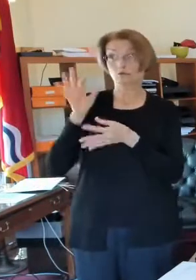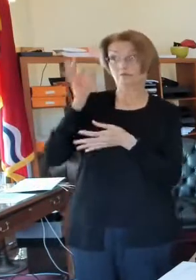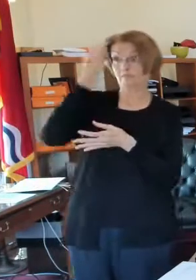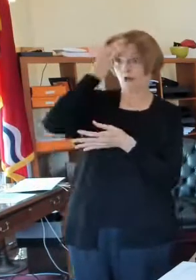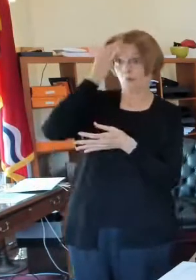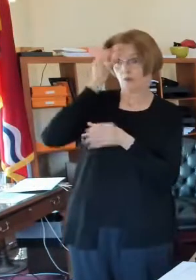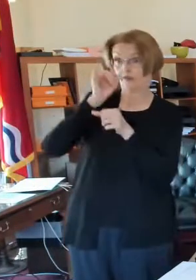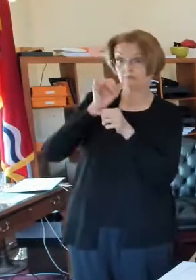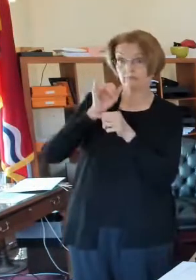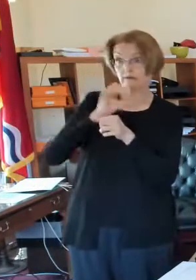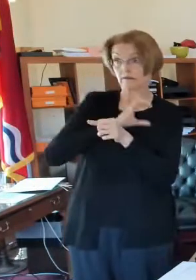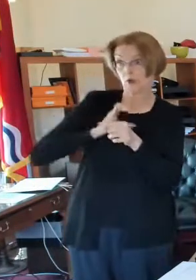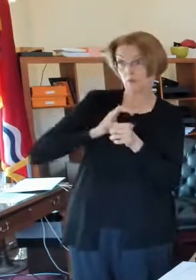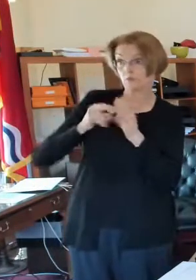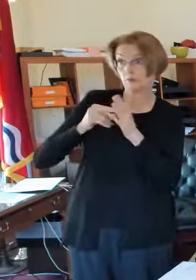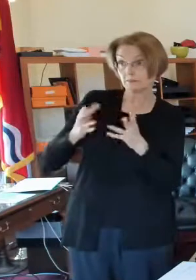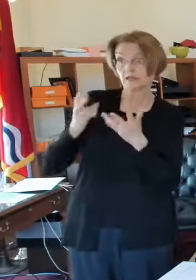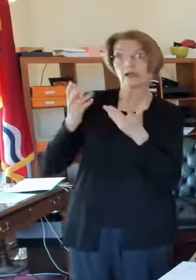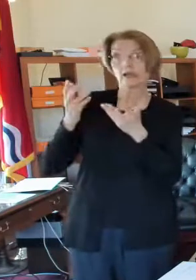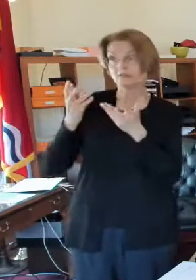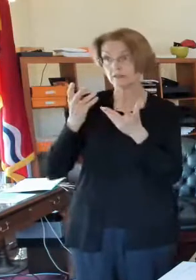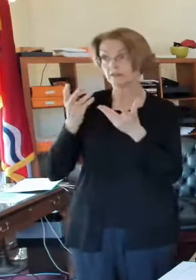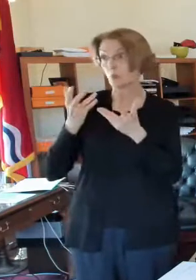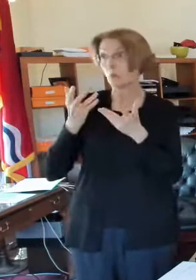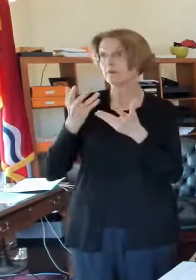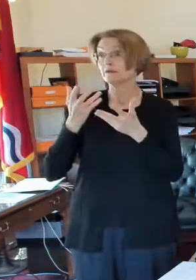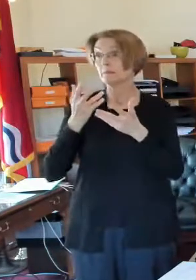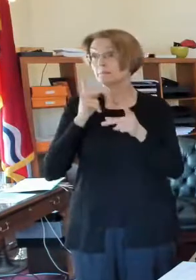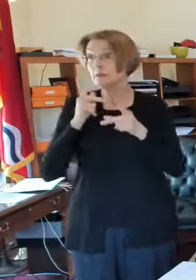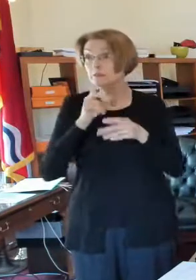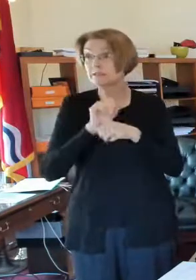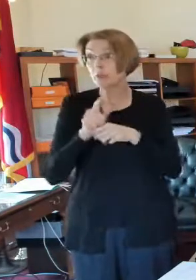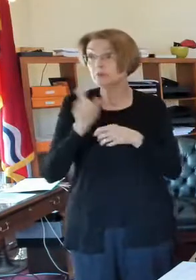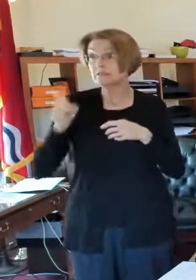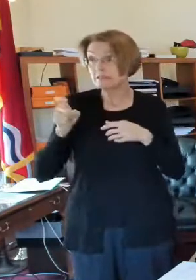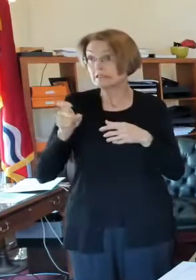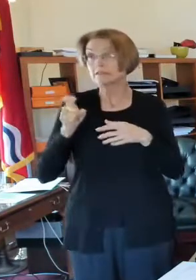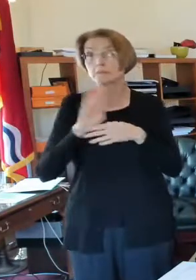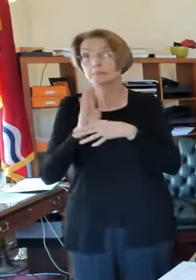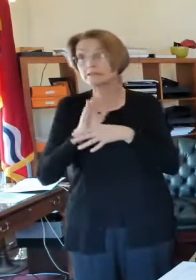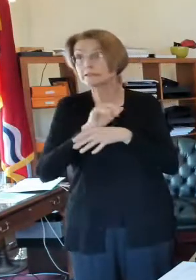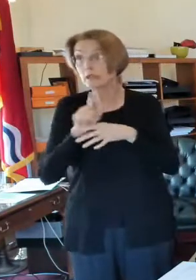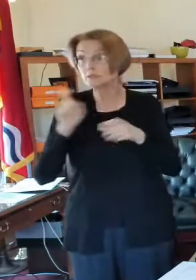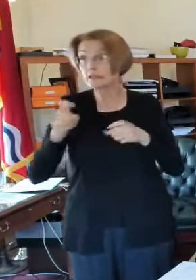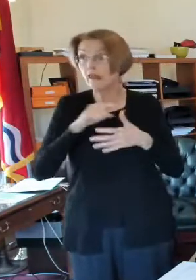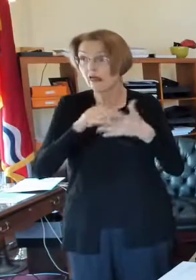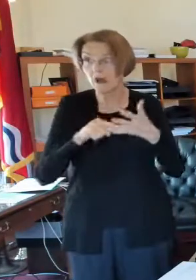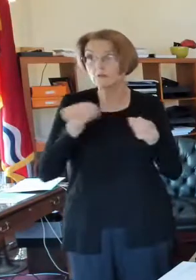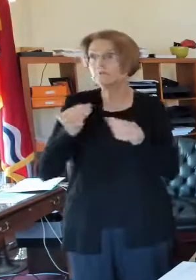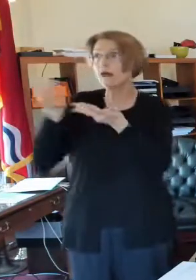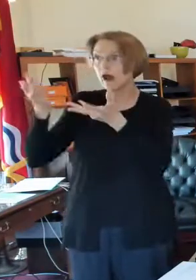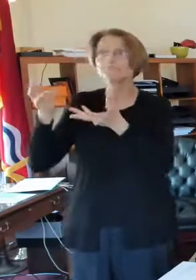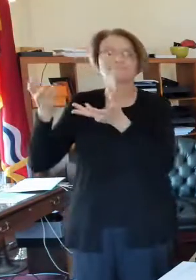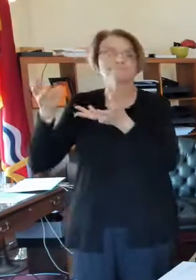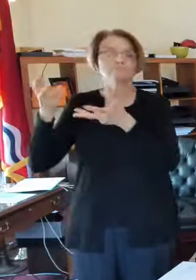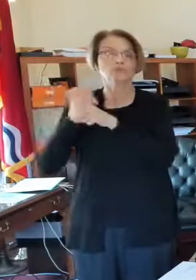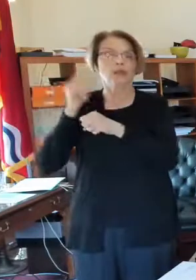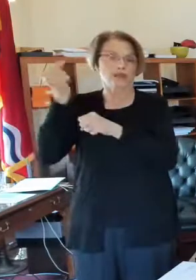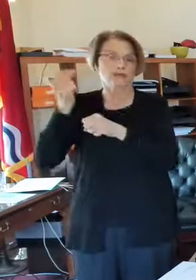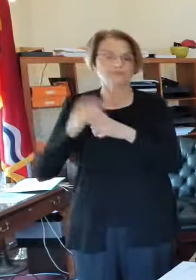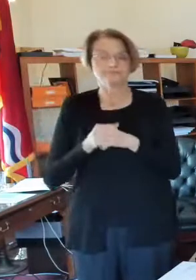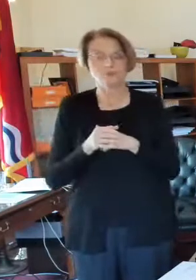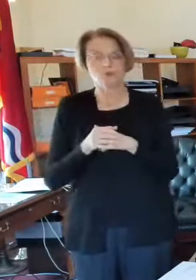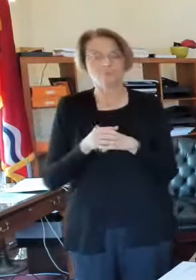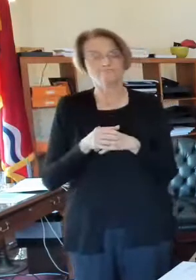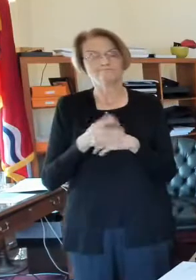the businesses of St. Louis. And so, of course, we look forward to working with Cori